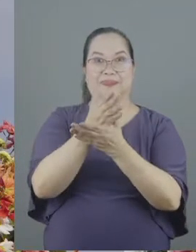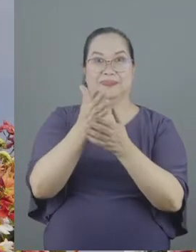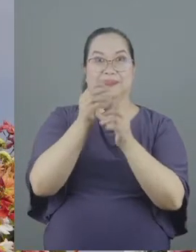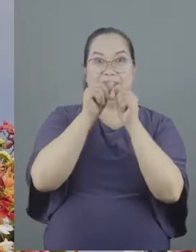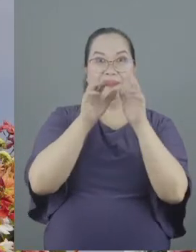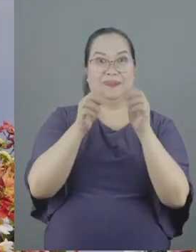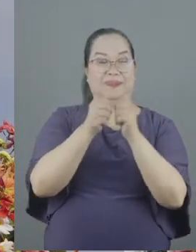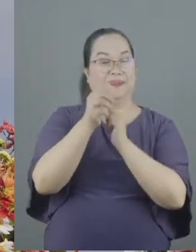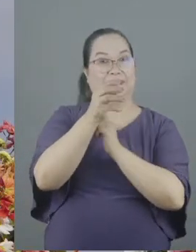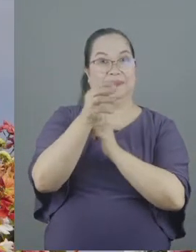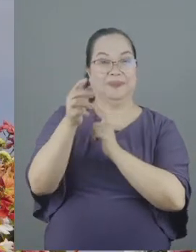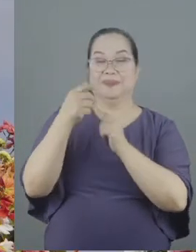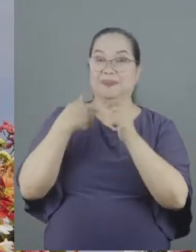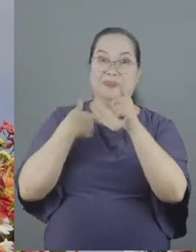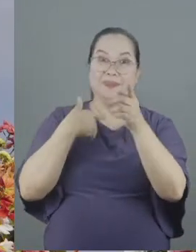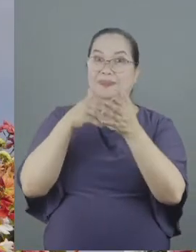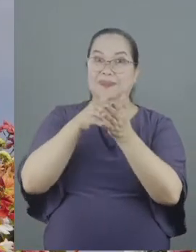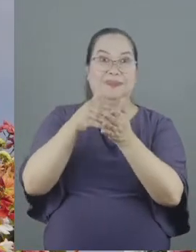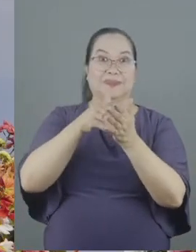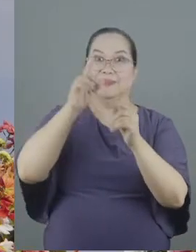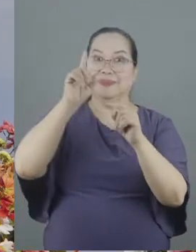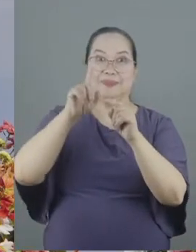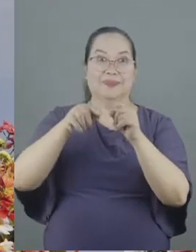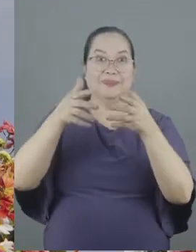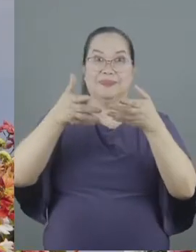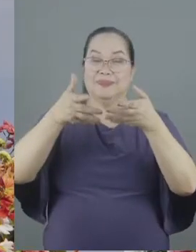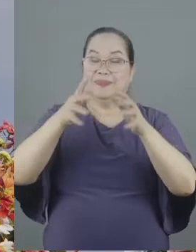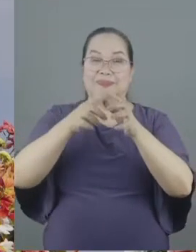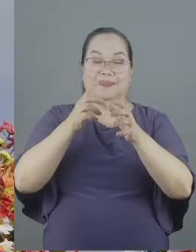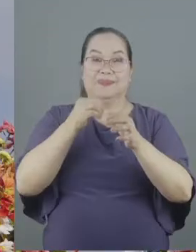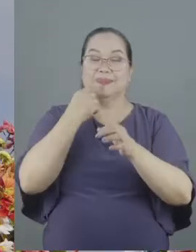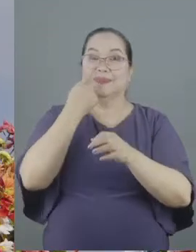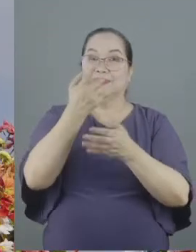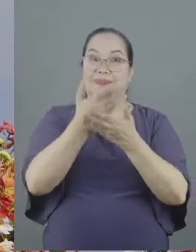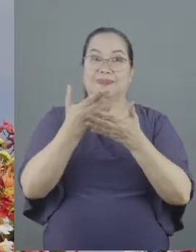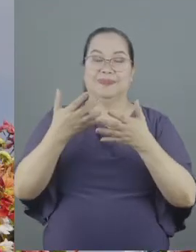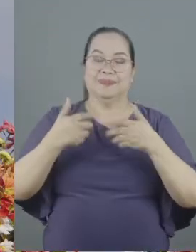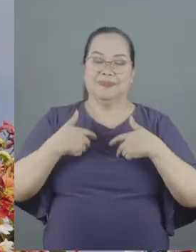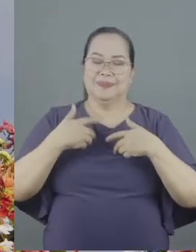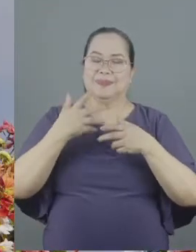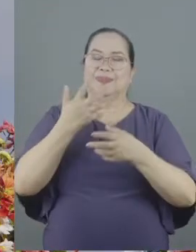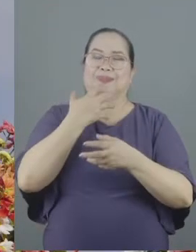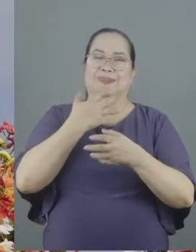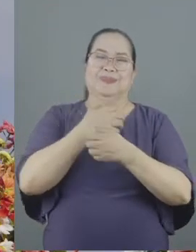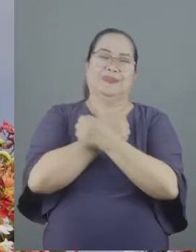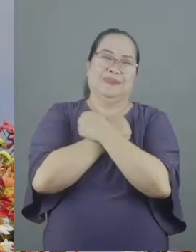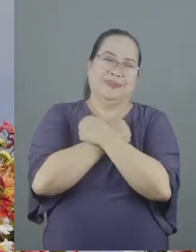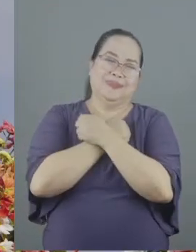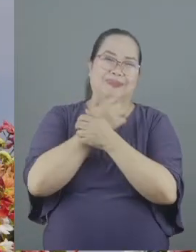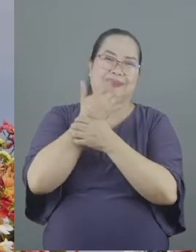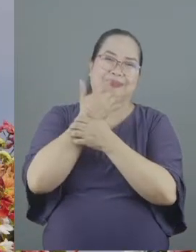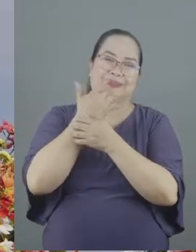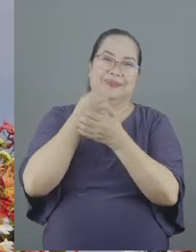there are those who are weak who cannot let go of their material things in life they have to